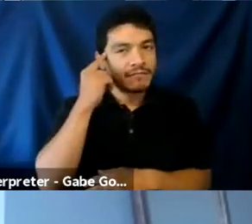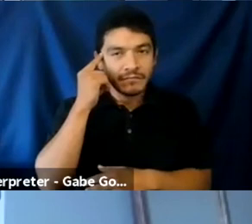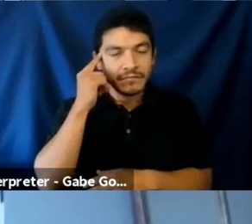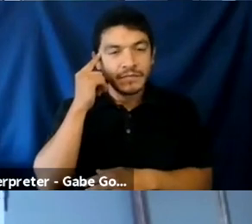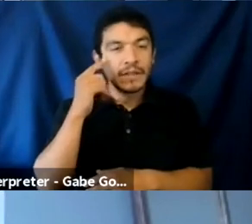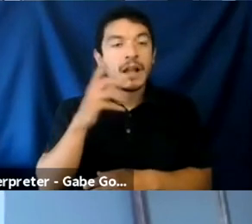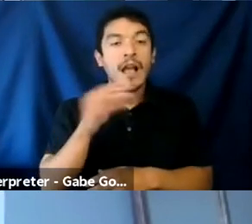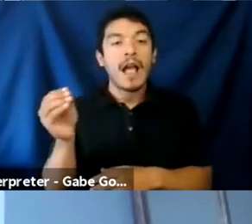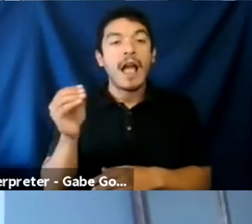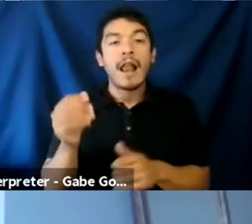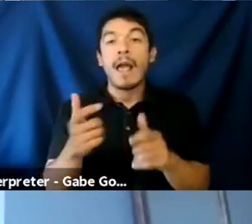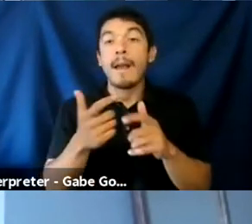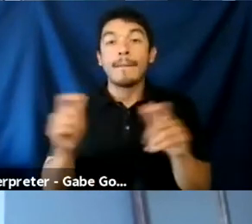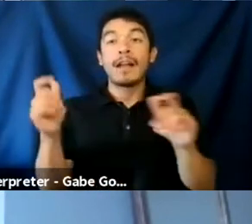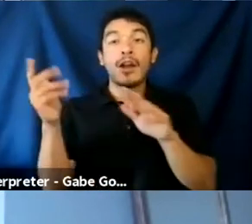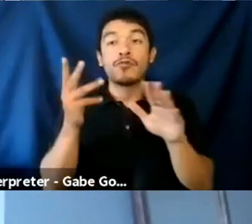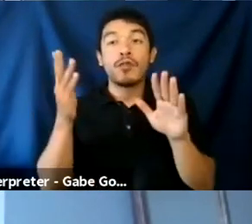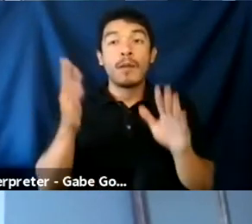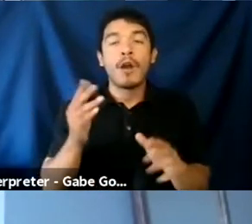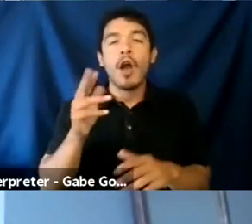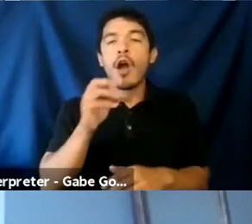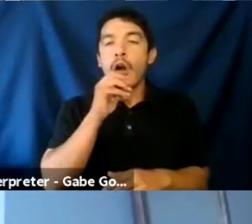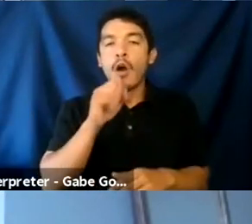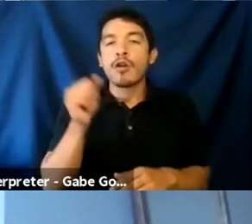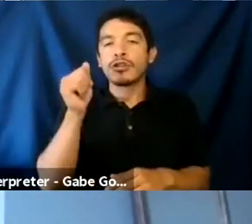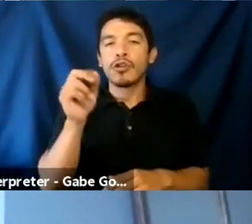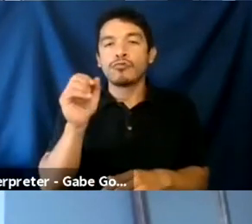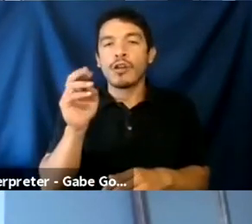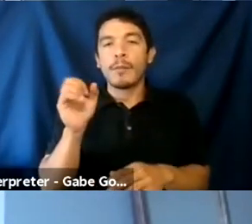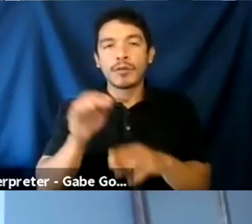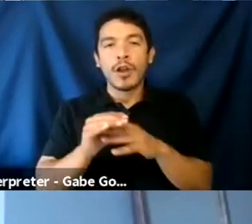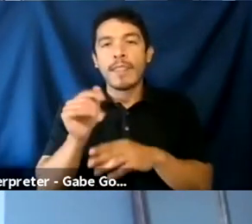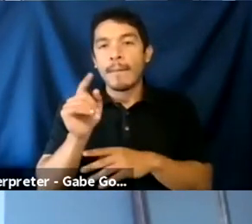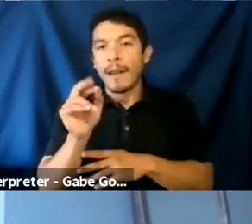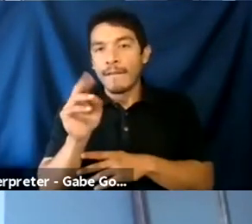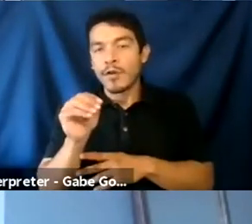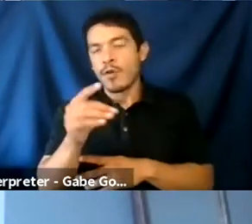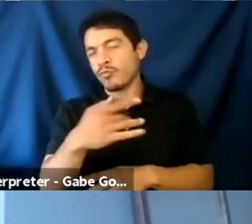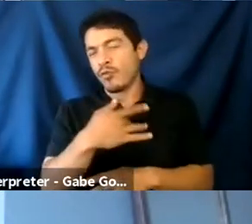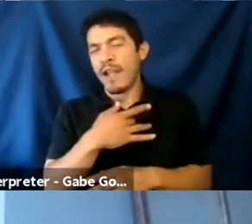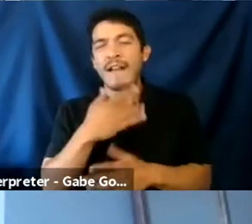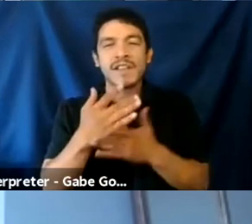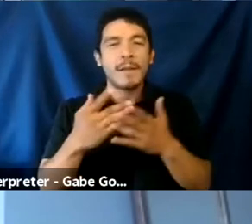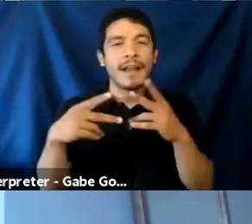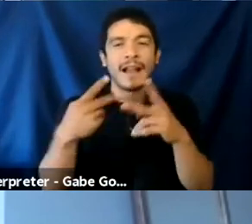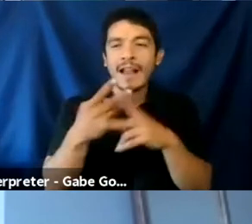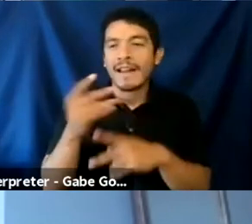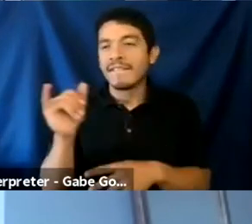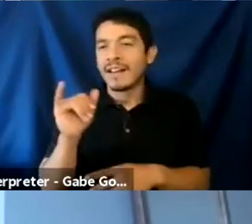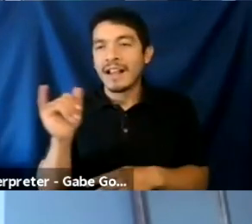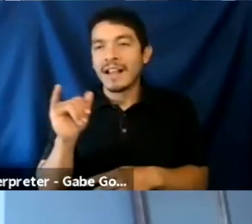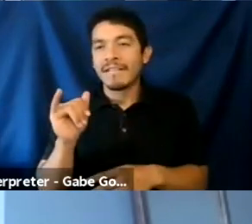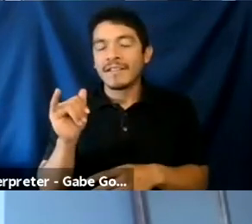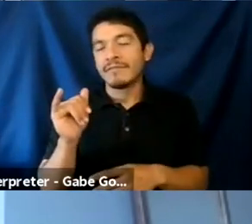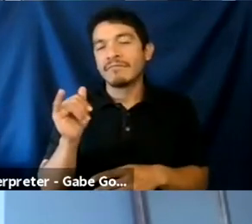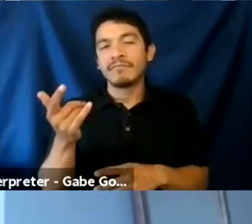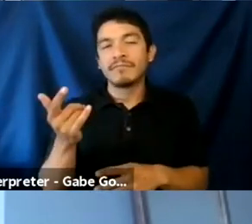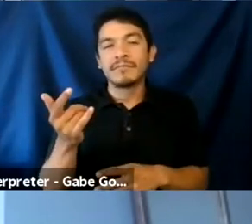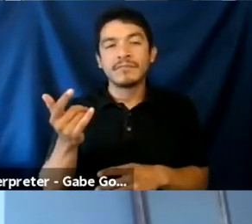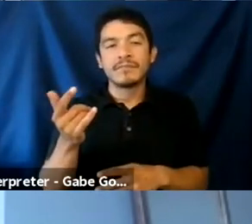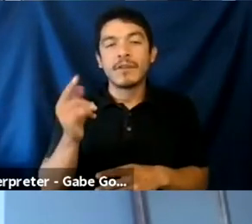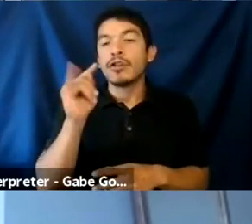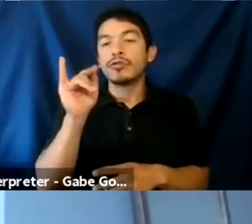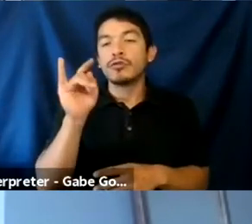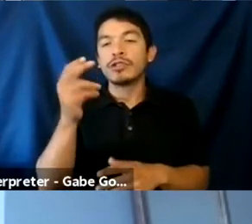the bigger streamers on the platform are also some of the older streamers on the platform. So you have, you have this kind of like, uh, effect of, I think